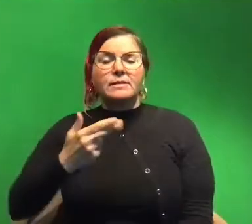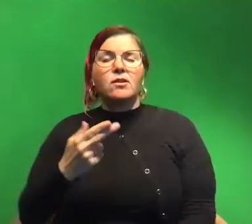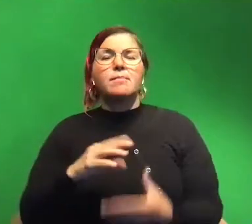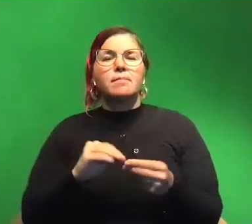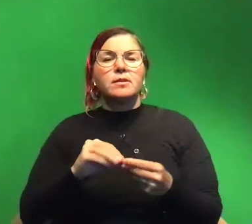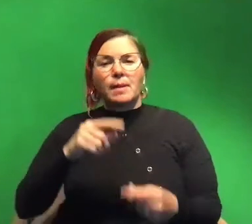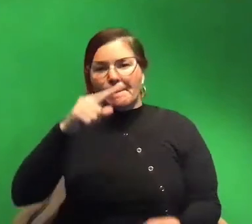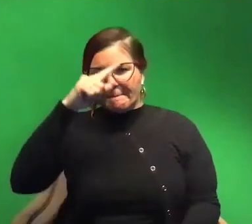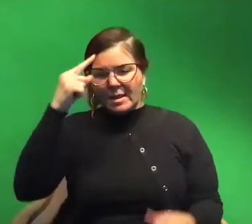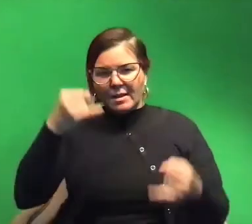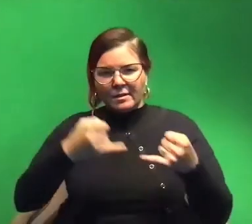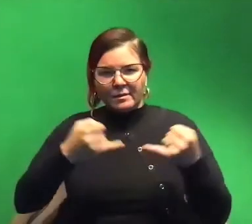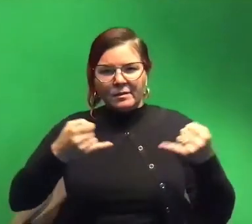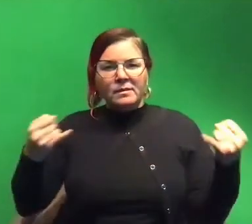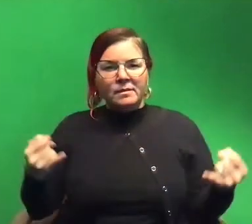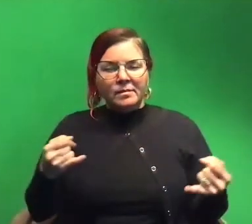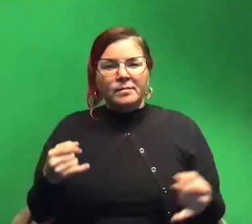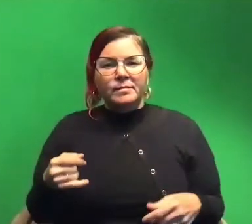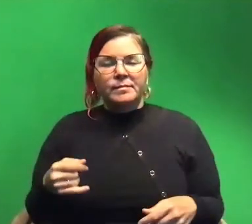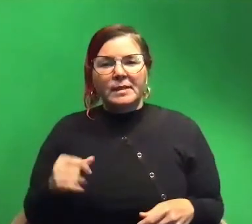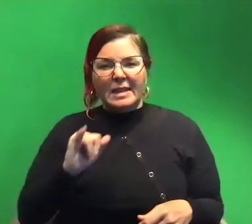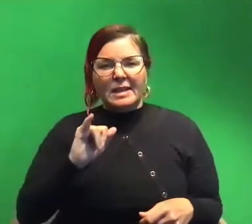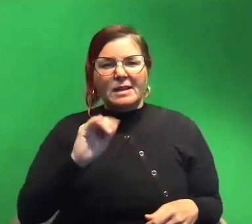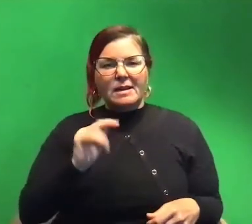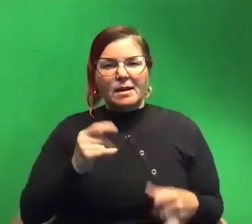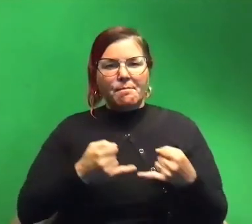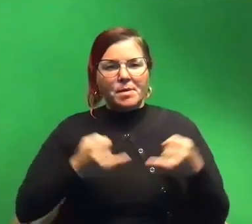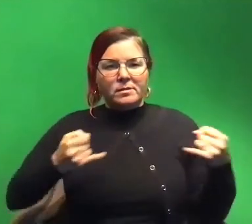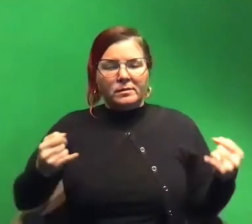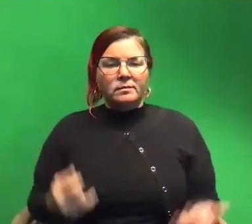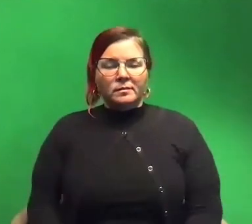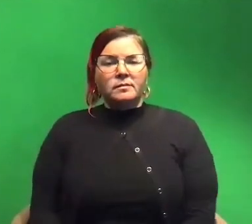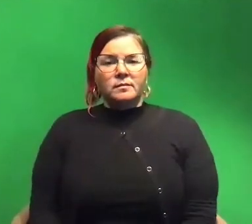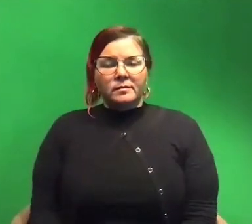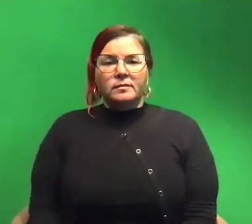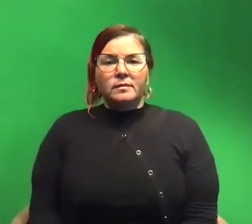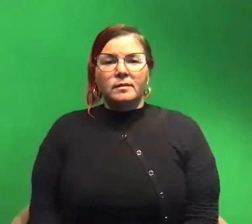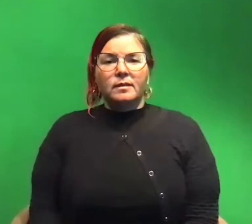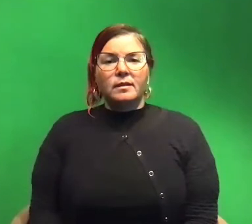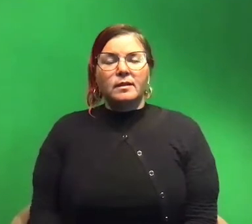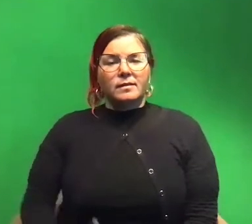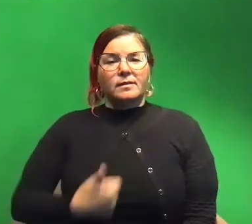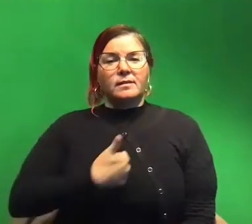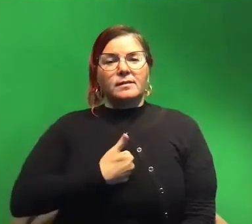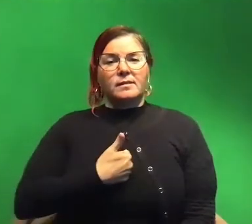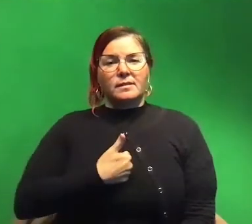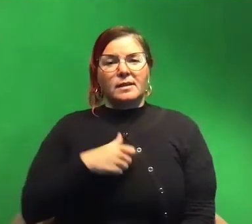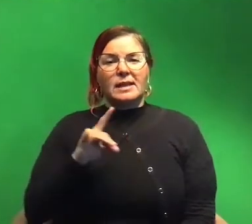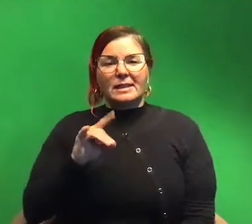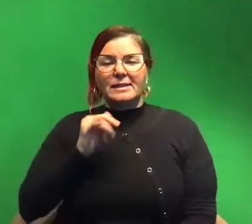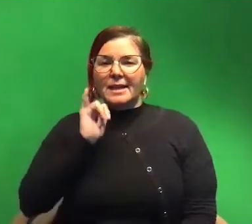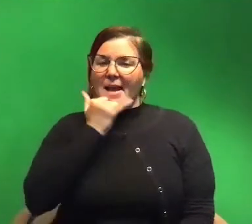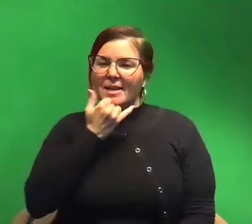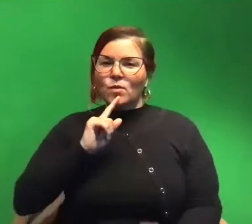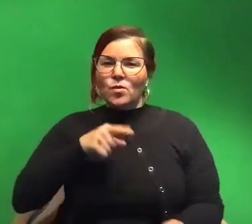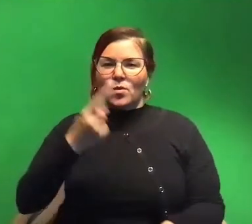fettuccine um yeah which is i i actually did accidentally order this once